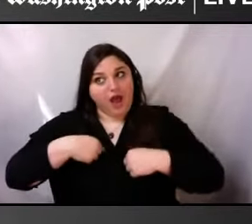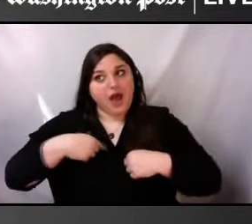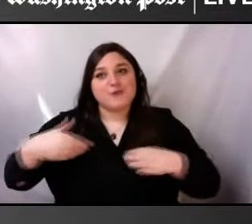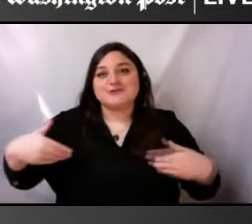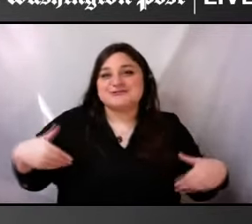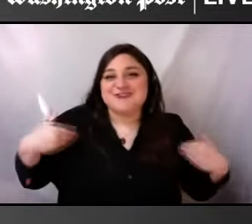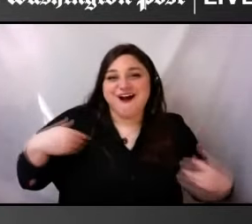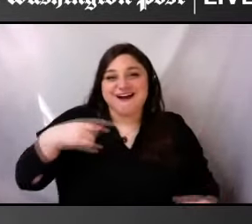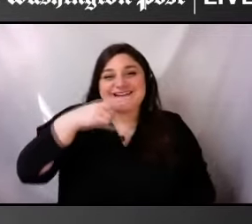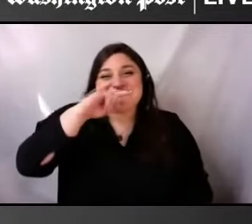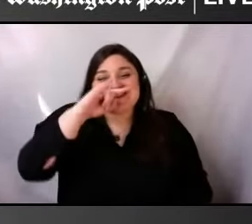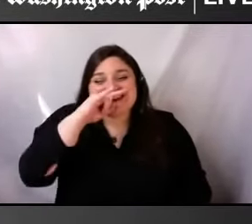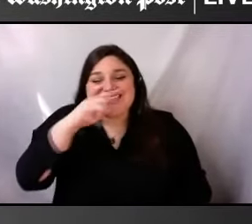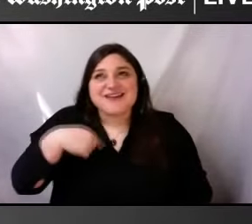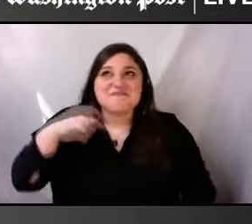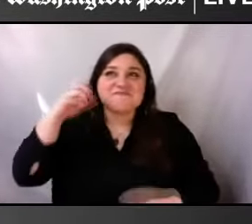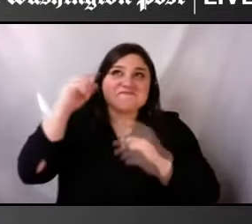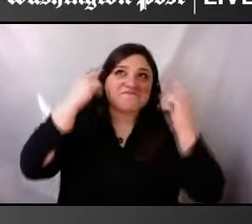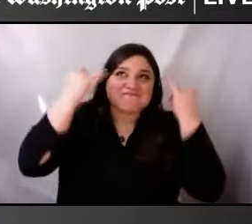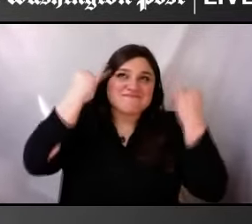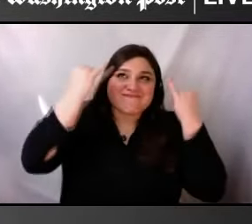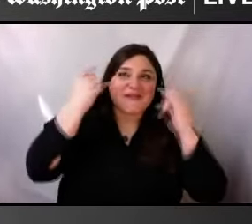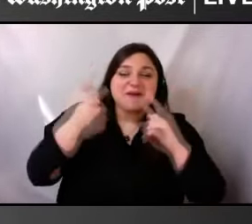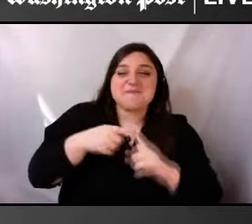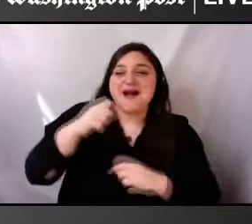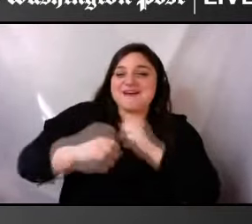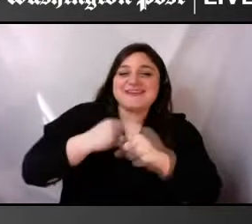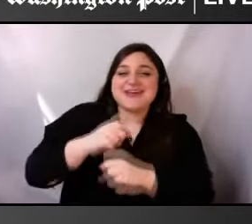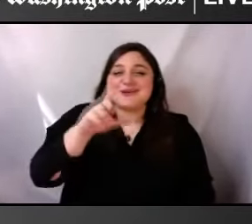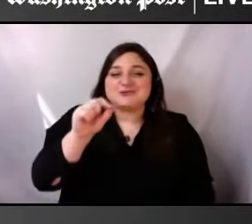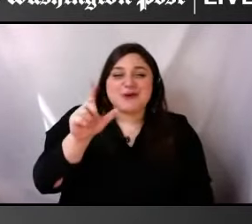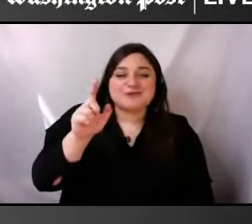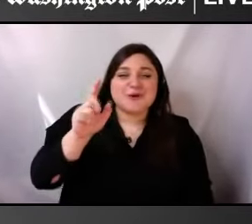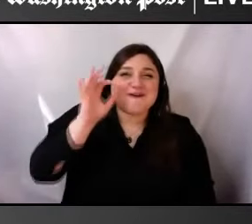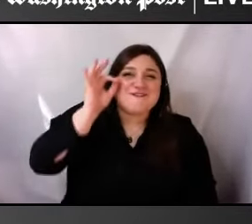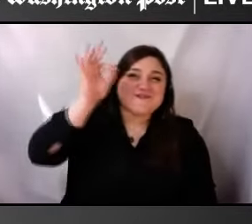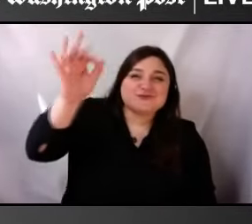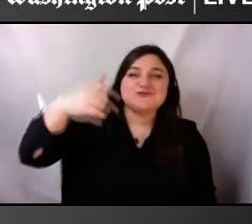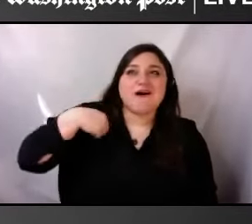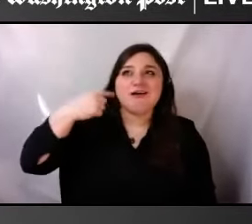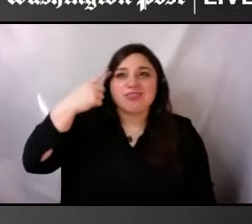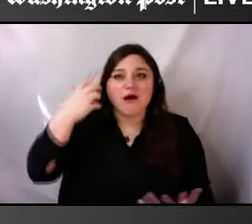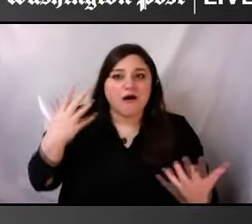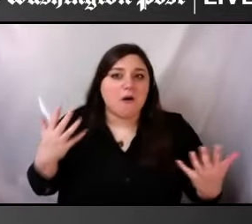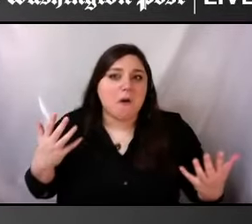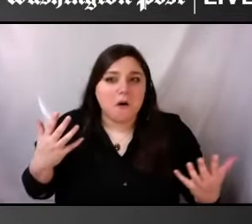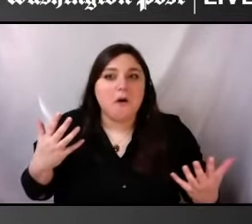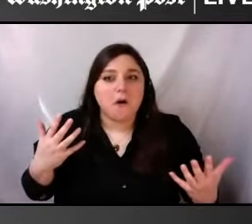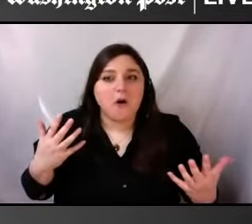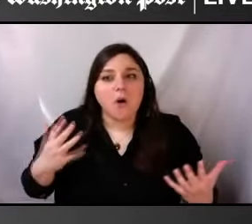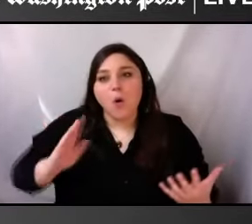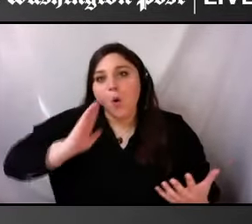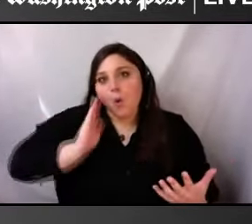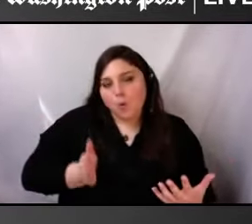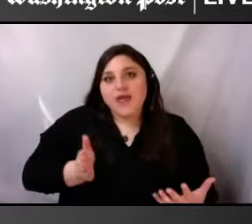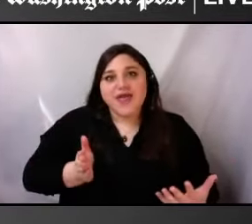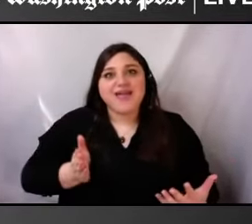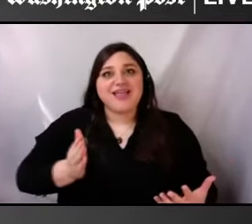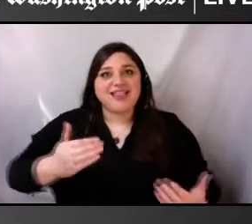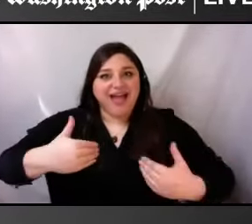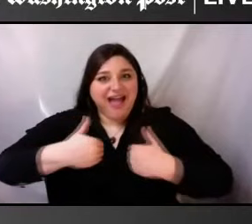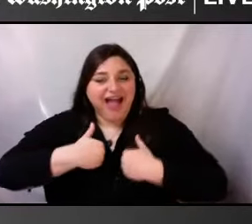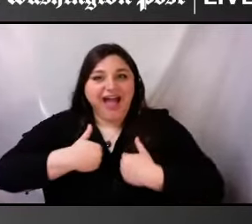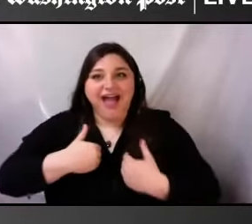cars by now. I did not think that we would still be having conversations about first black person to do this, uh, first apparently